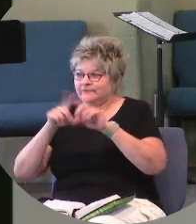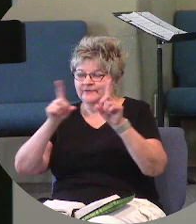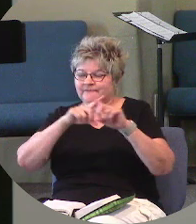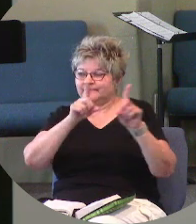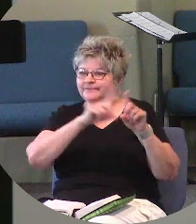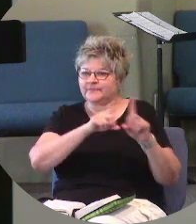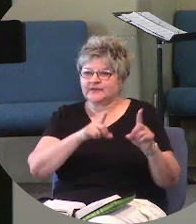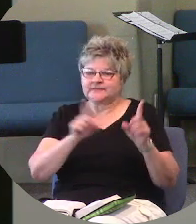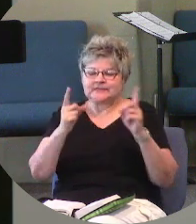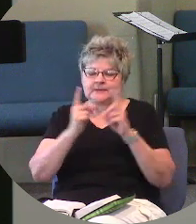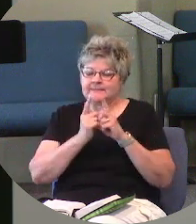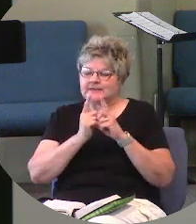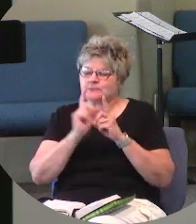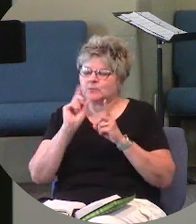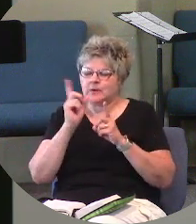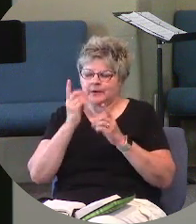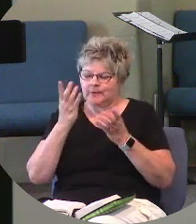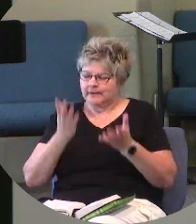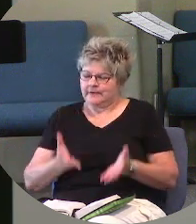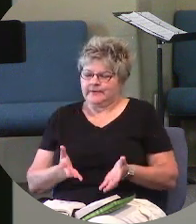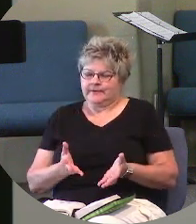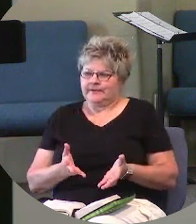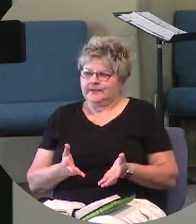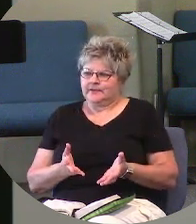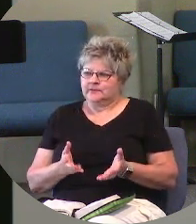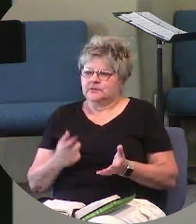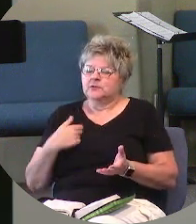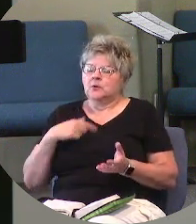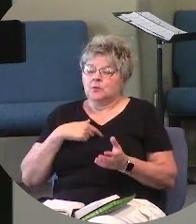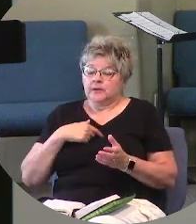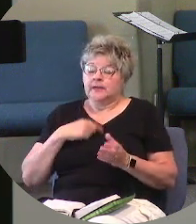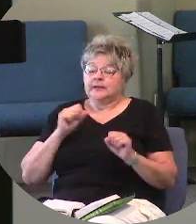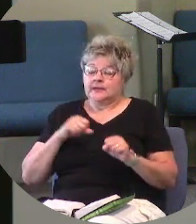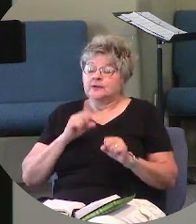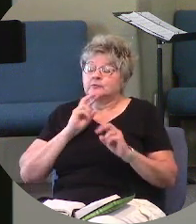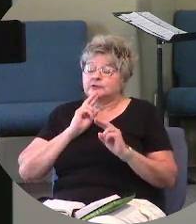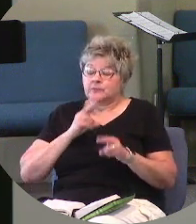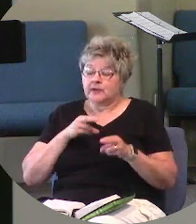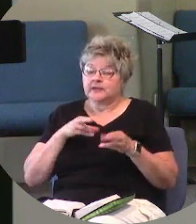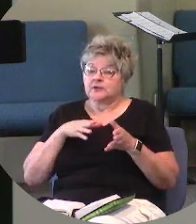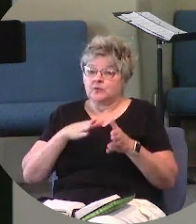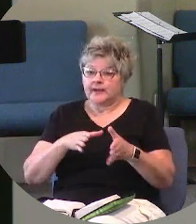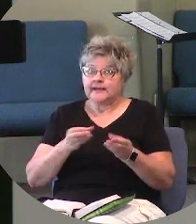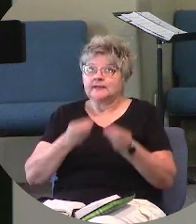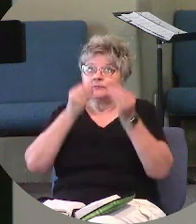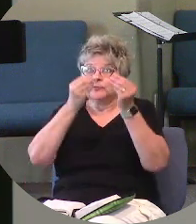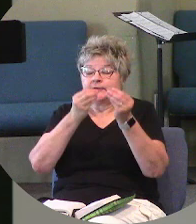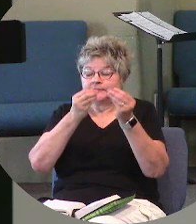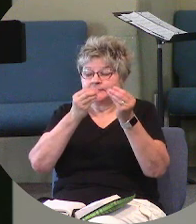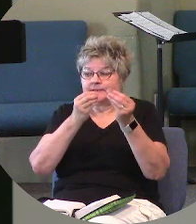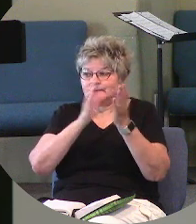He's going to meet us right where we are so that we will respond in a way that brings him glory.